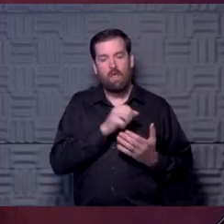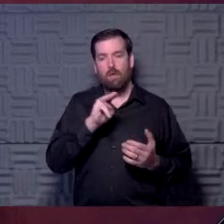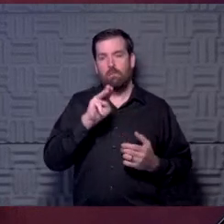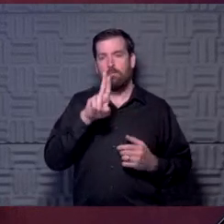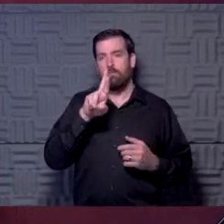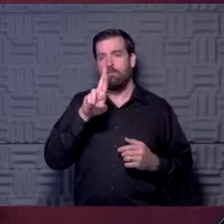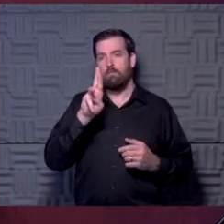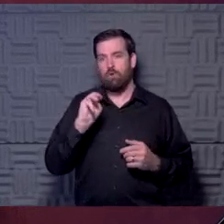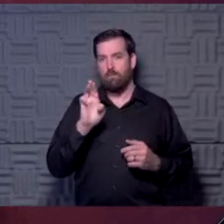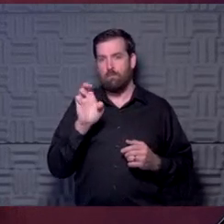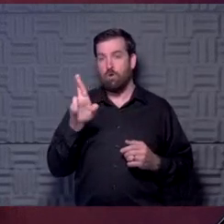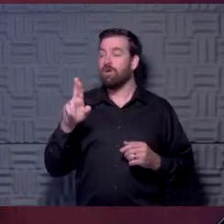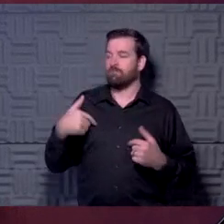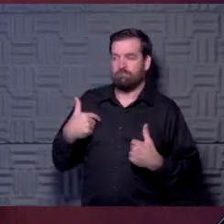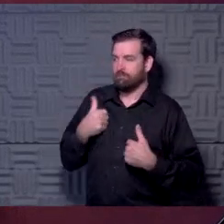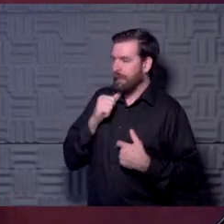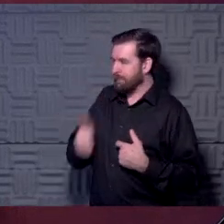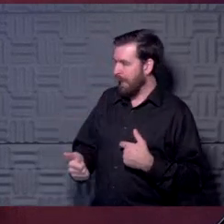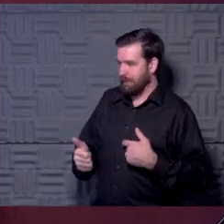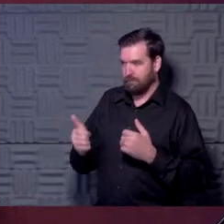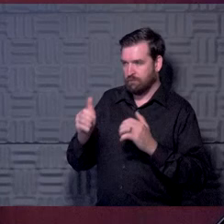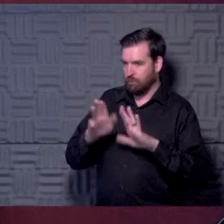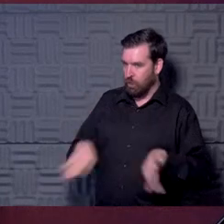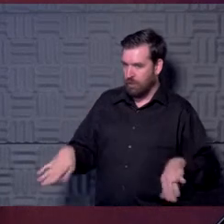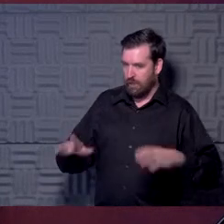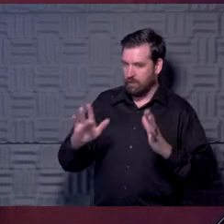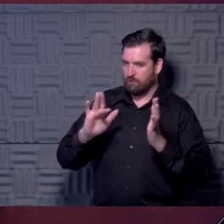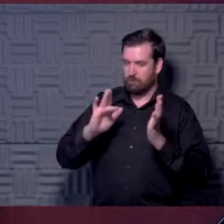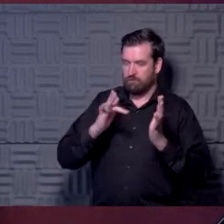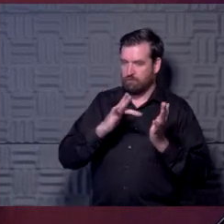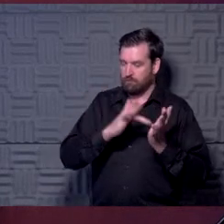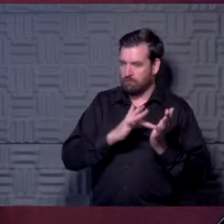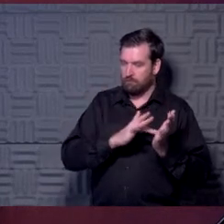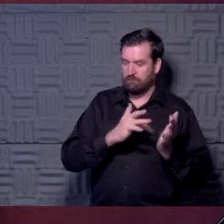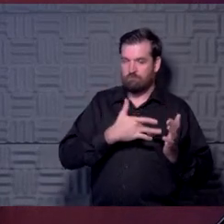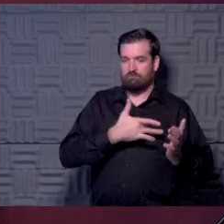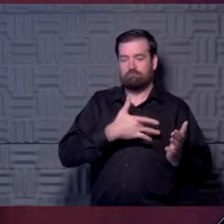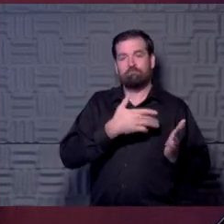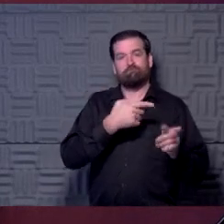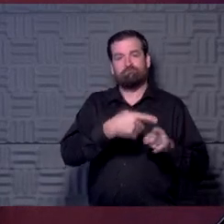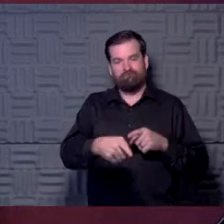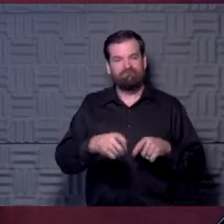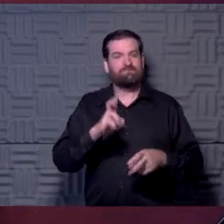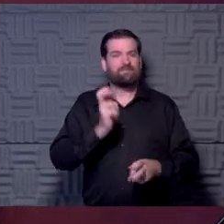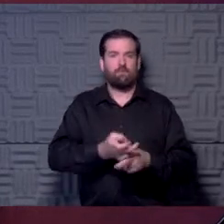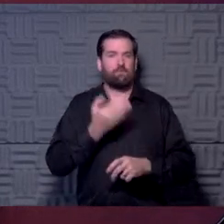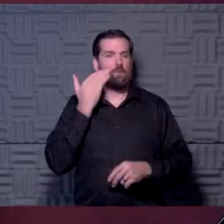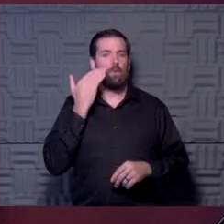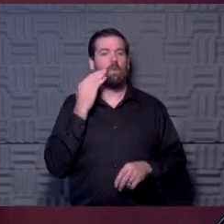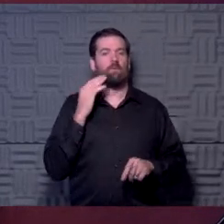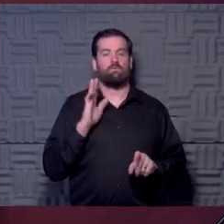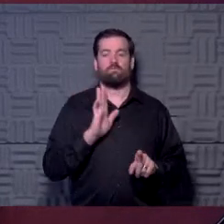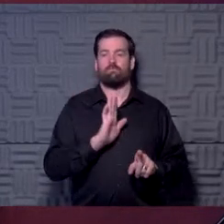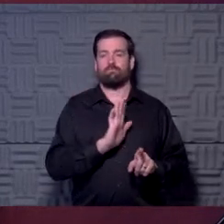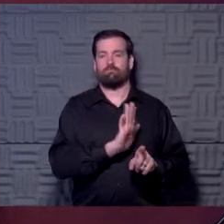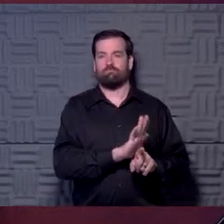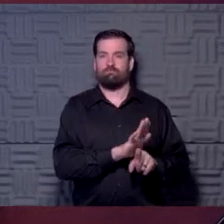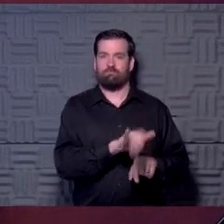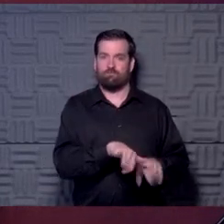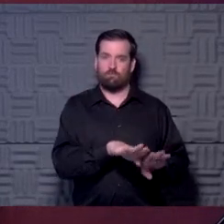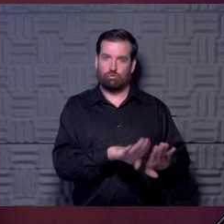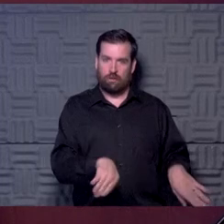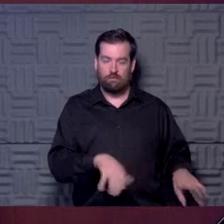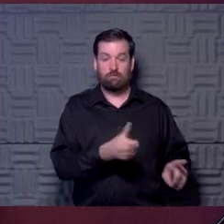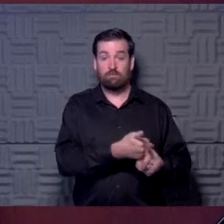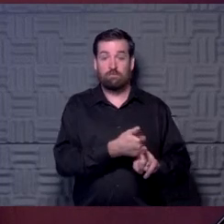So again, I'm not a pediatric cardiologist. will put that out there. But I think it's a hard to know if whether the chart, if the, if the